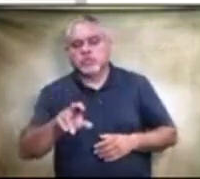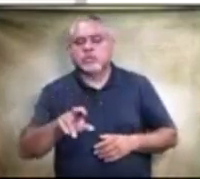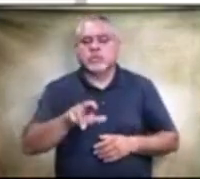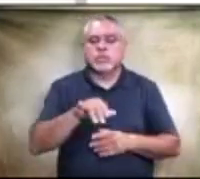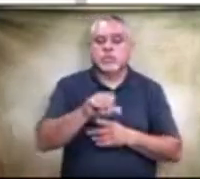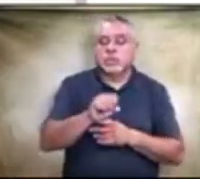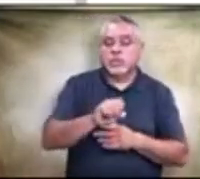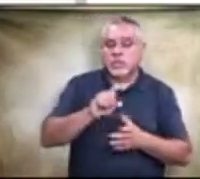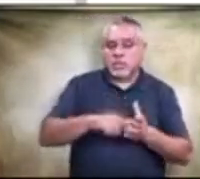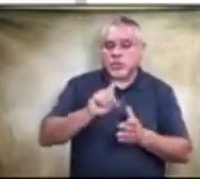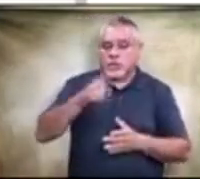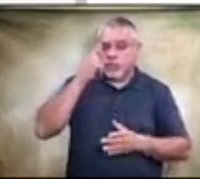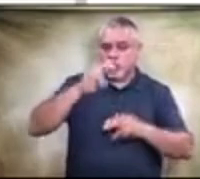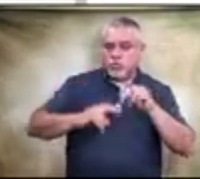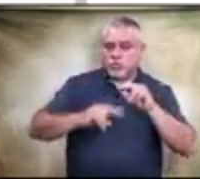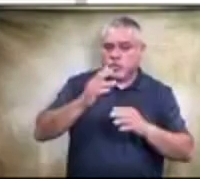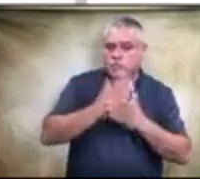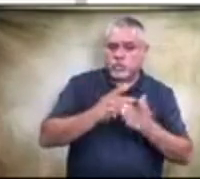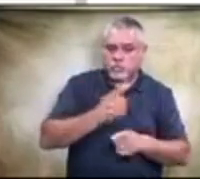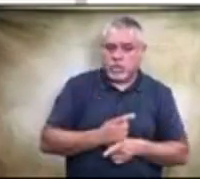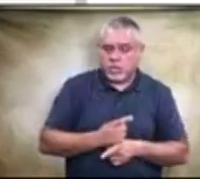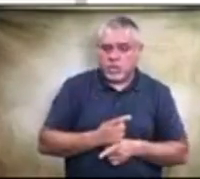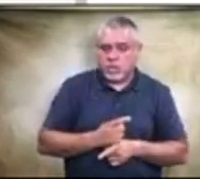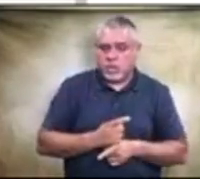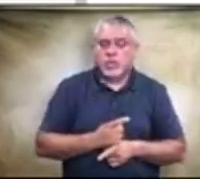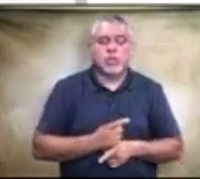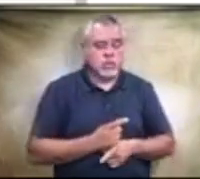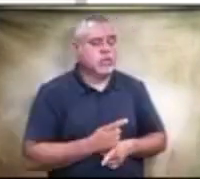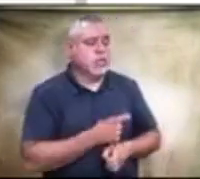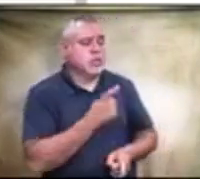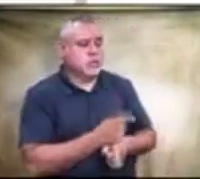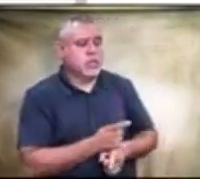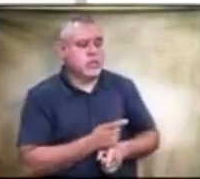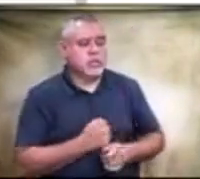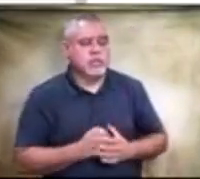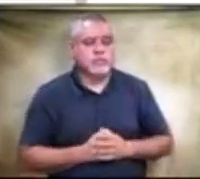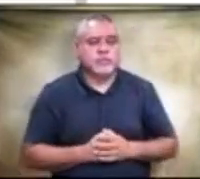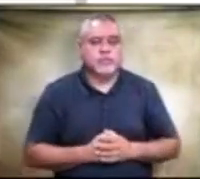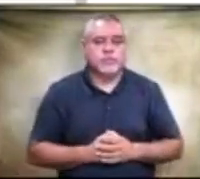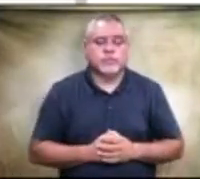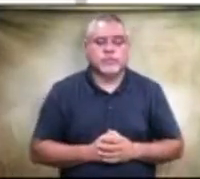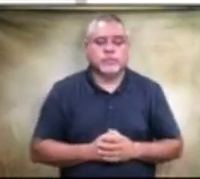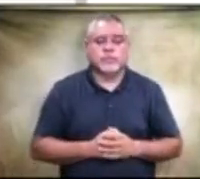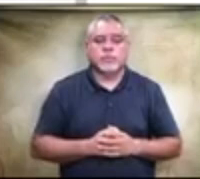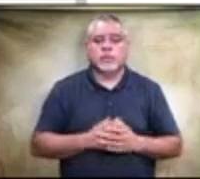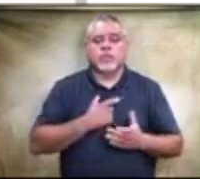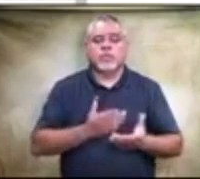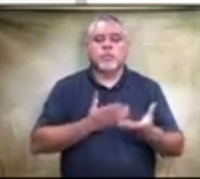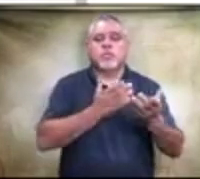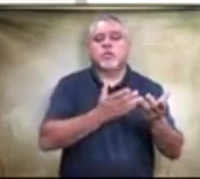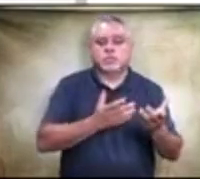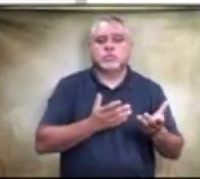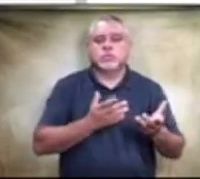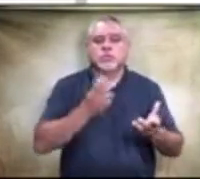this is just for the construction piece, right? Correct. Okay, I'll make a motion to approve